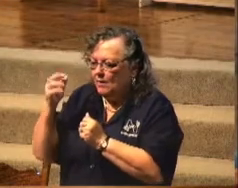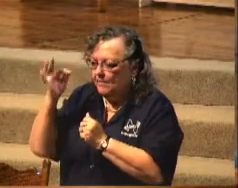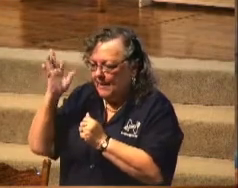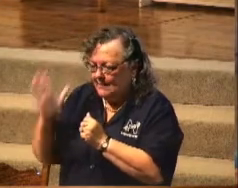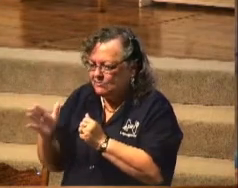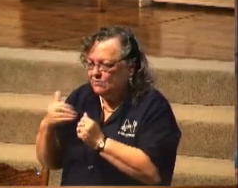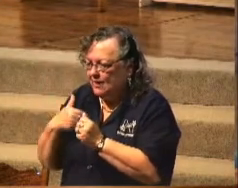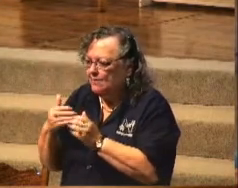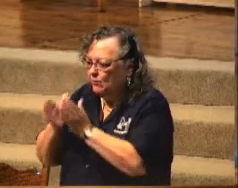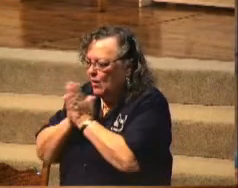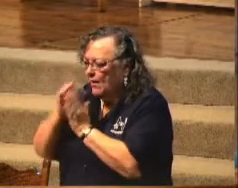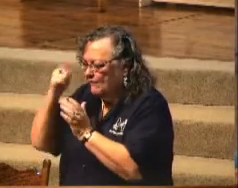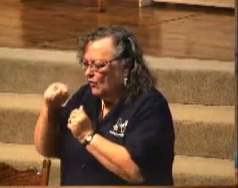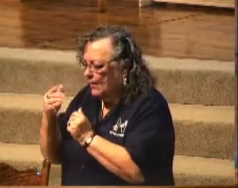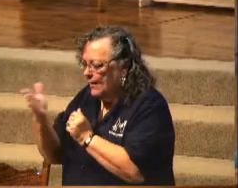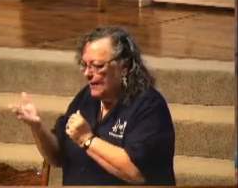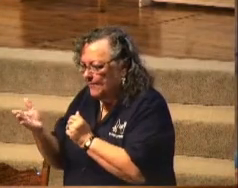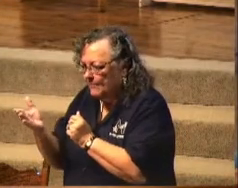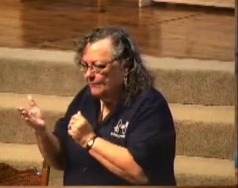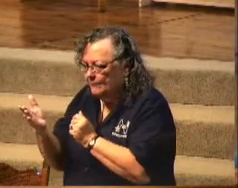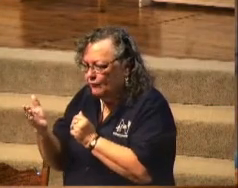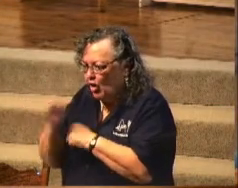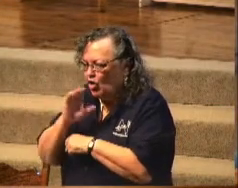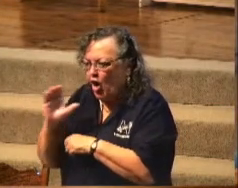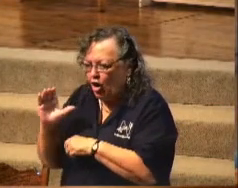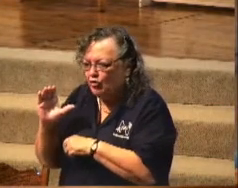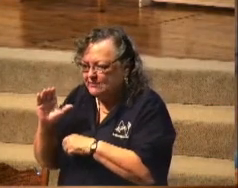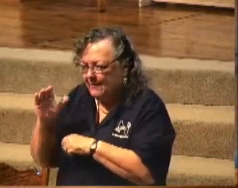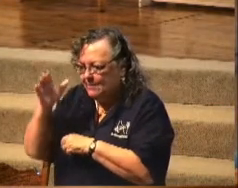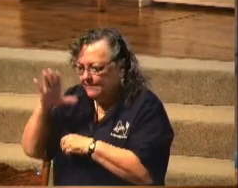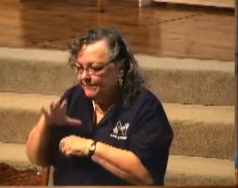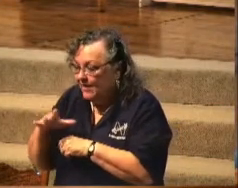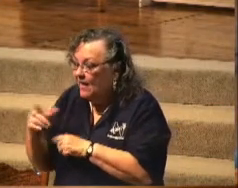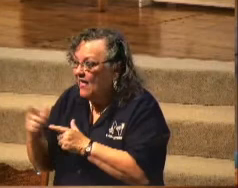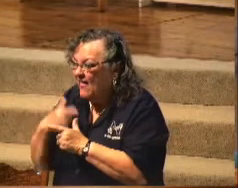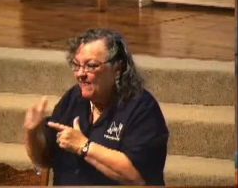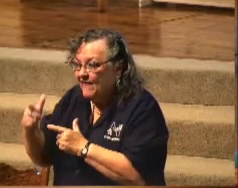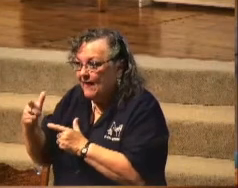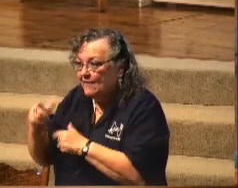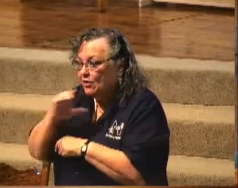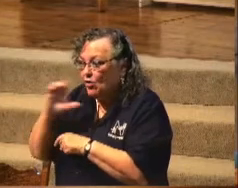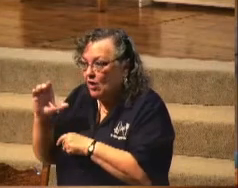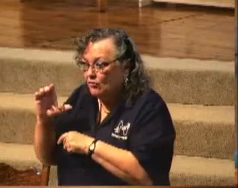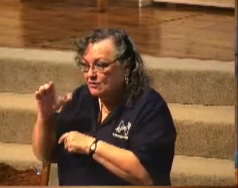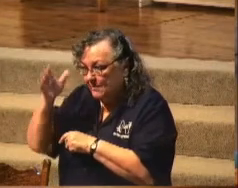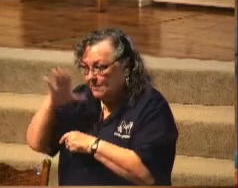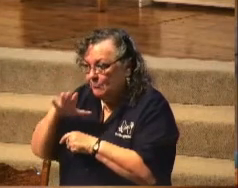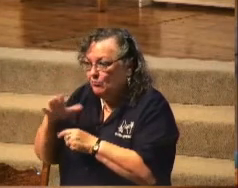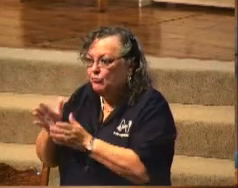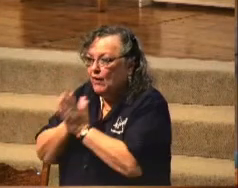had prayer for him. And then he prayed with us.